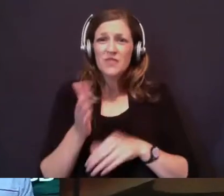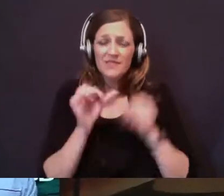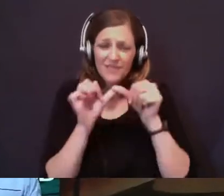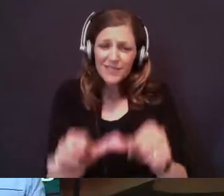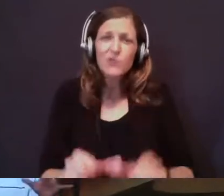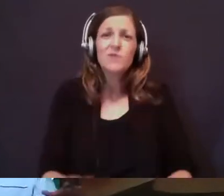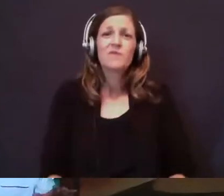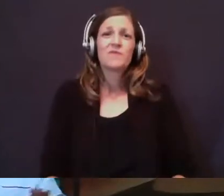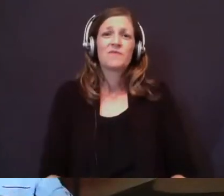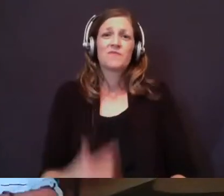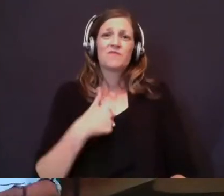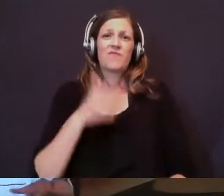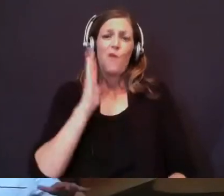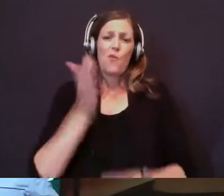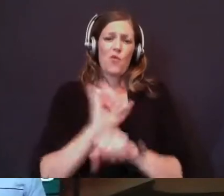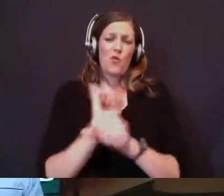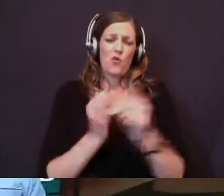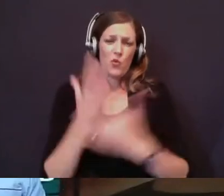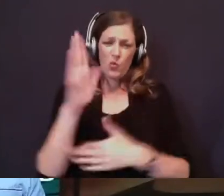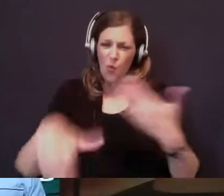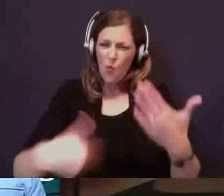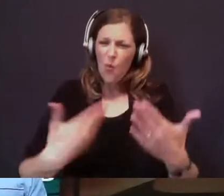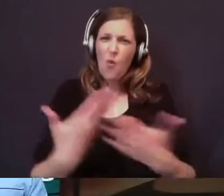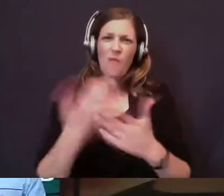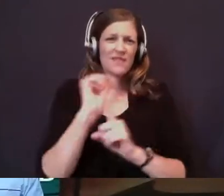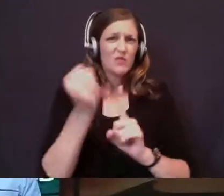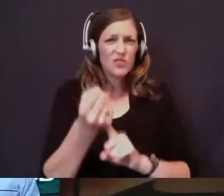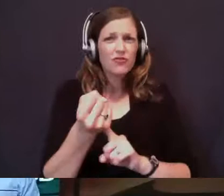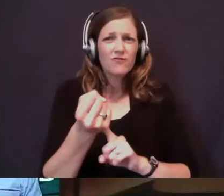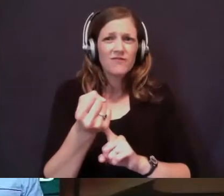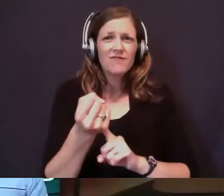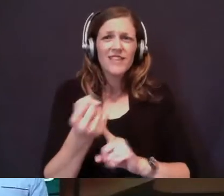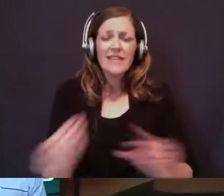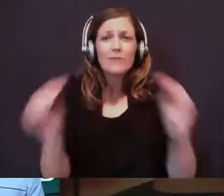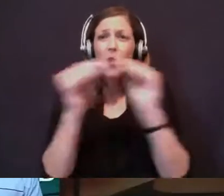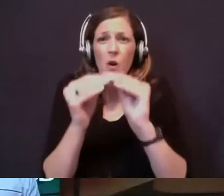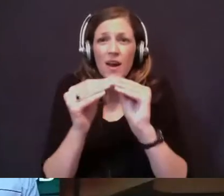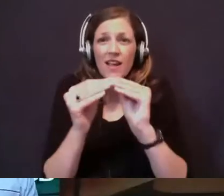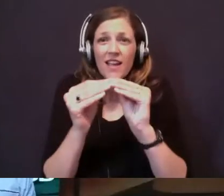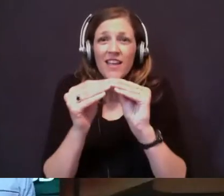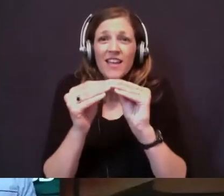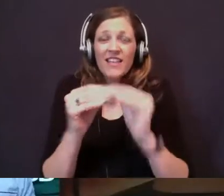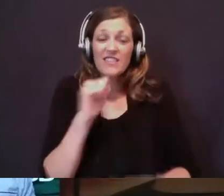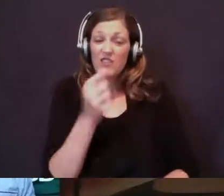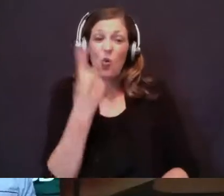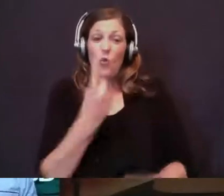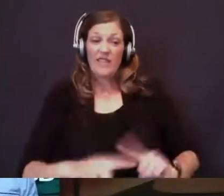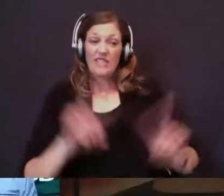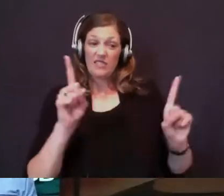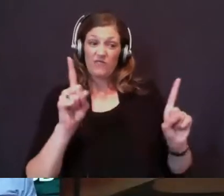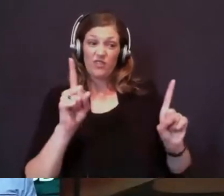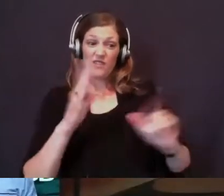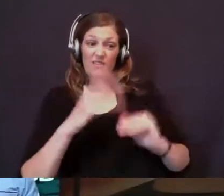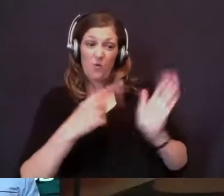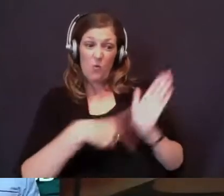I'm going to work through all of this. It's more. It's not only different than what you want. It is